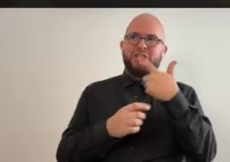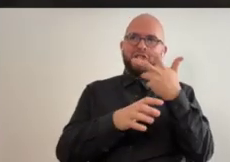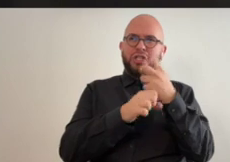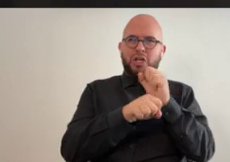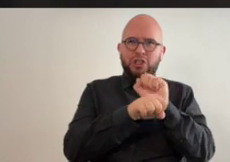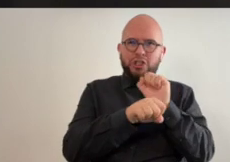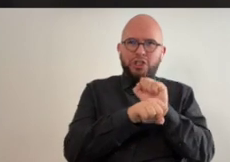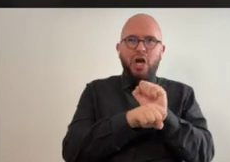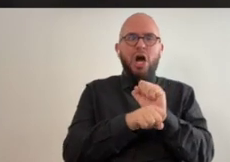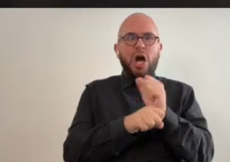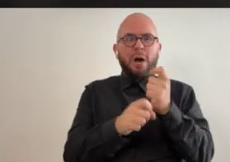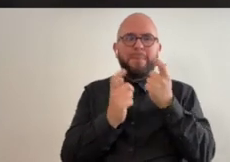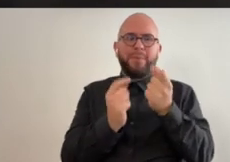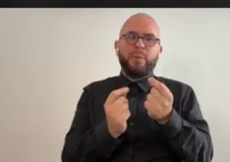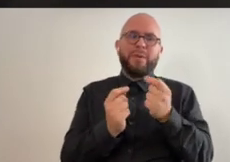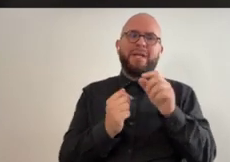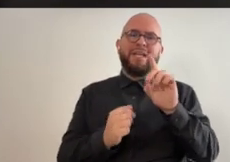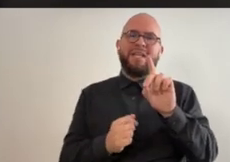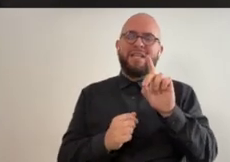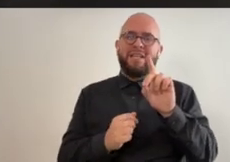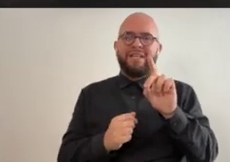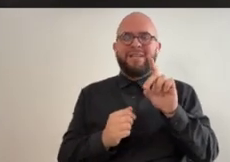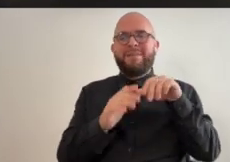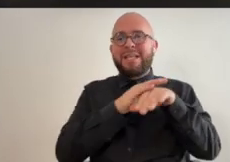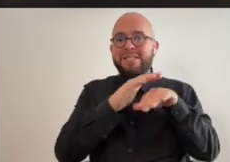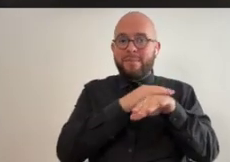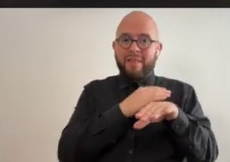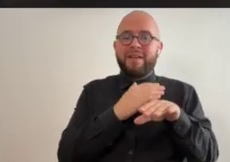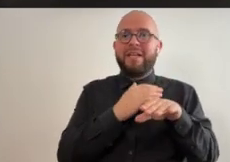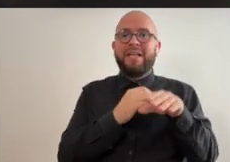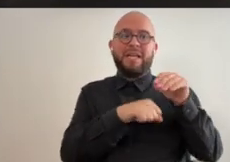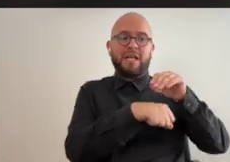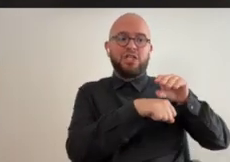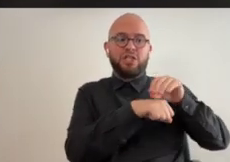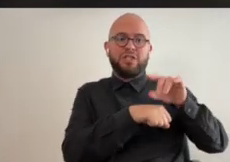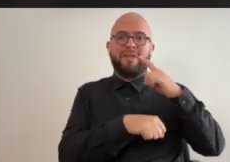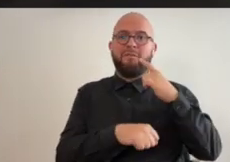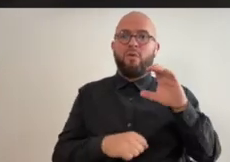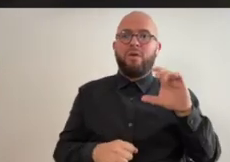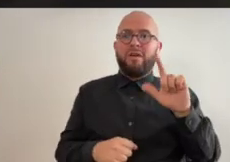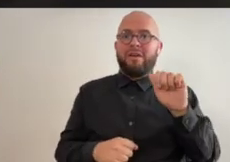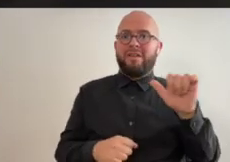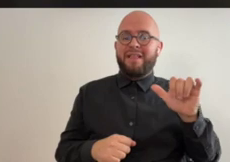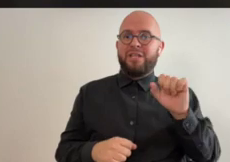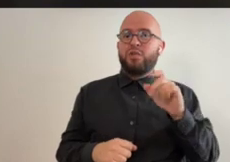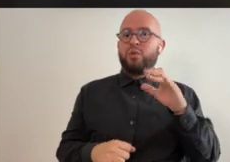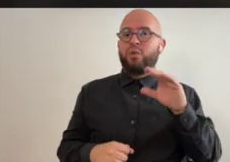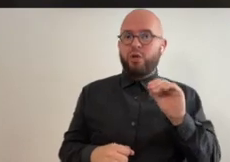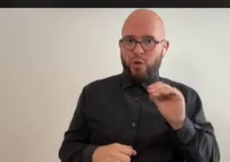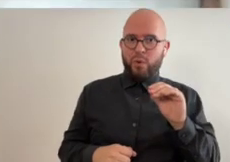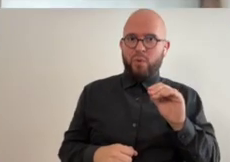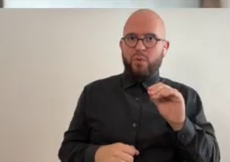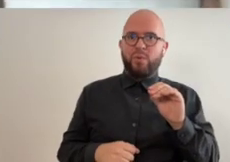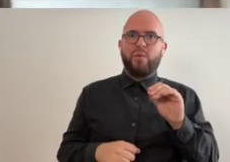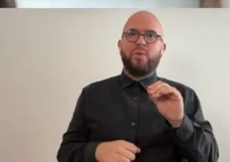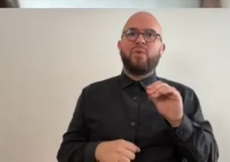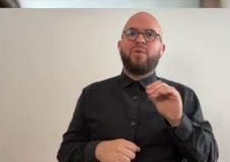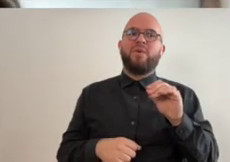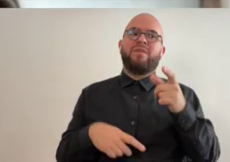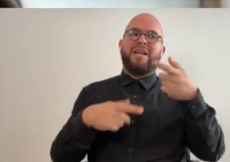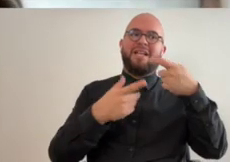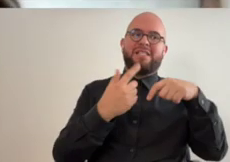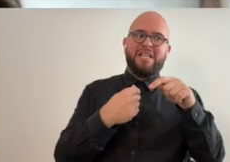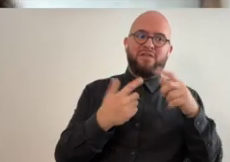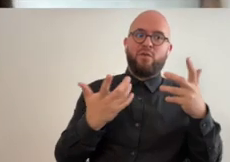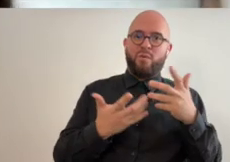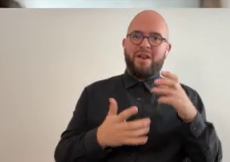lately i got a i got a gig doing accessibility consulting for a clay studio